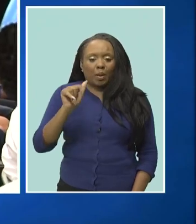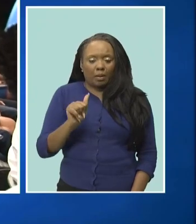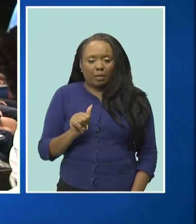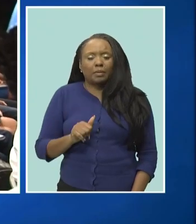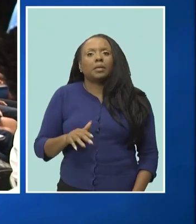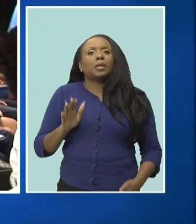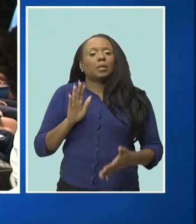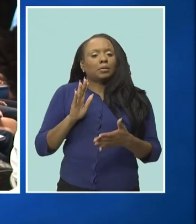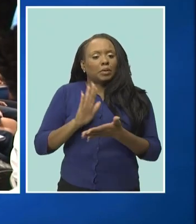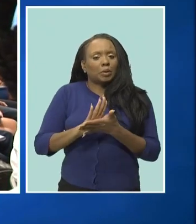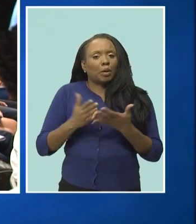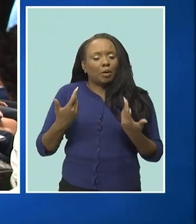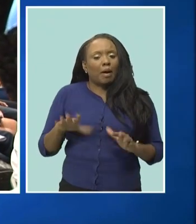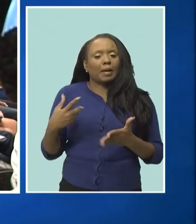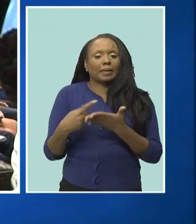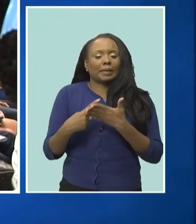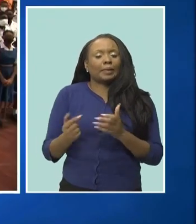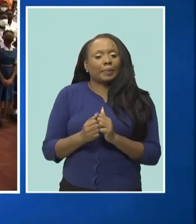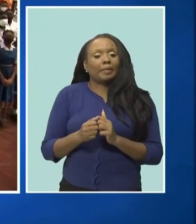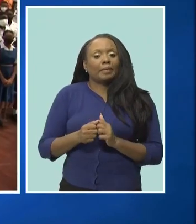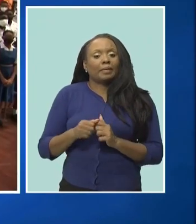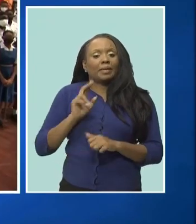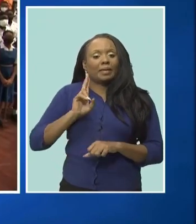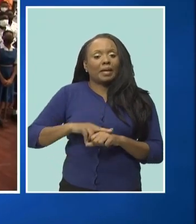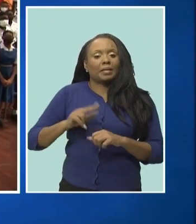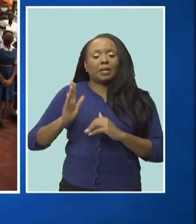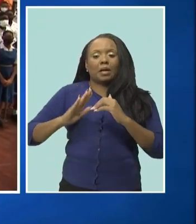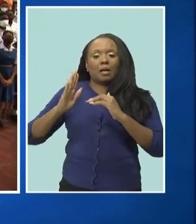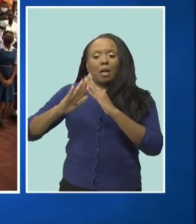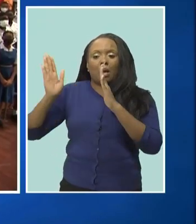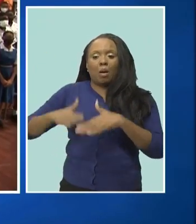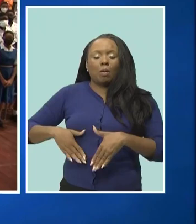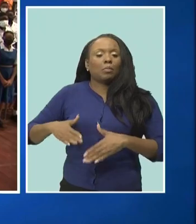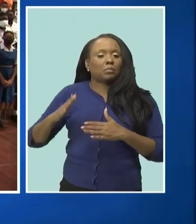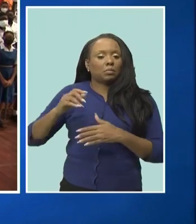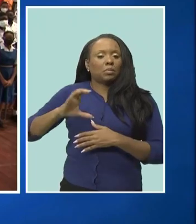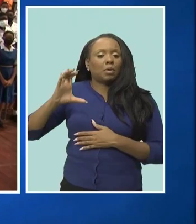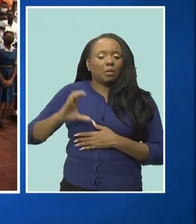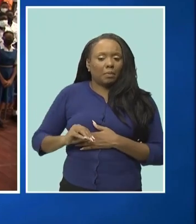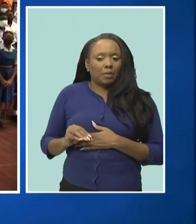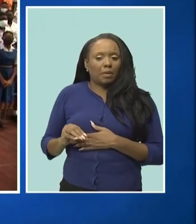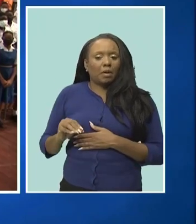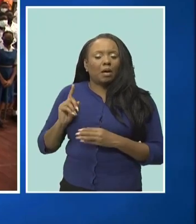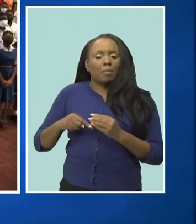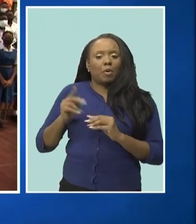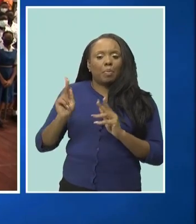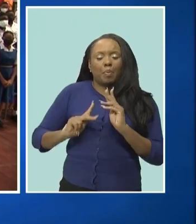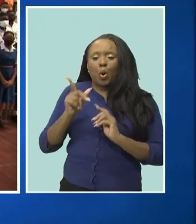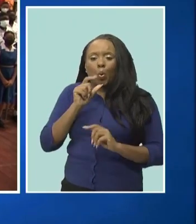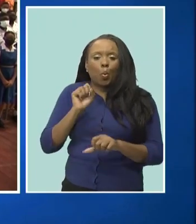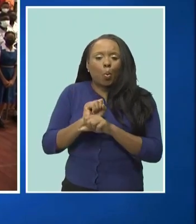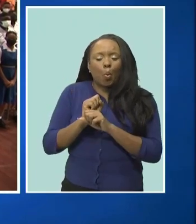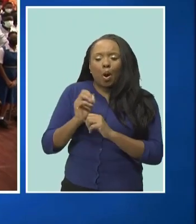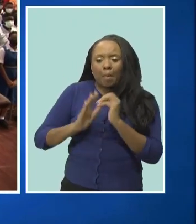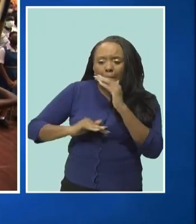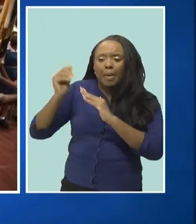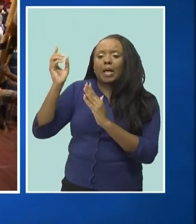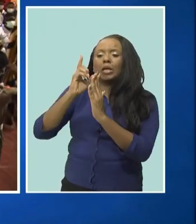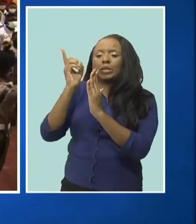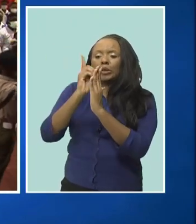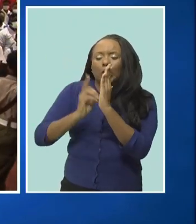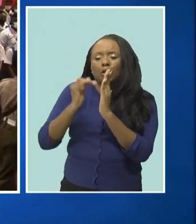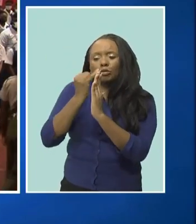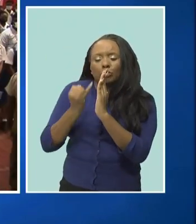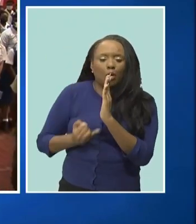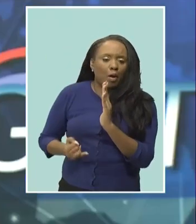housing corporation about certifying artisans employed by the nhc sharika griffith cbc